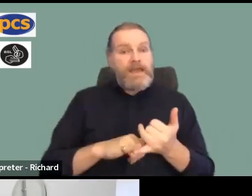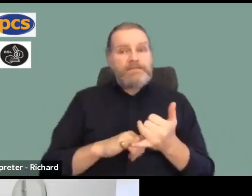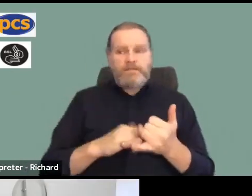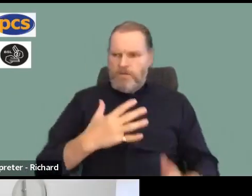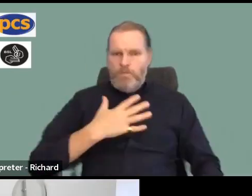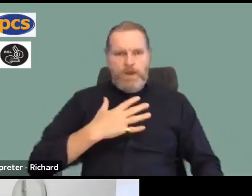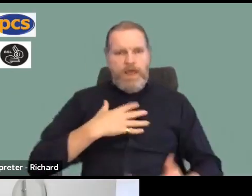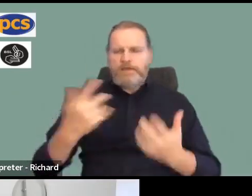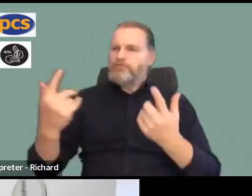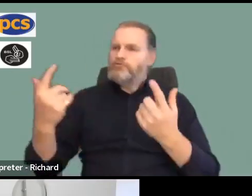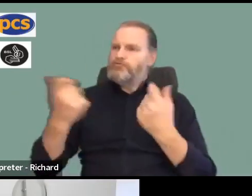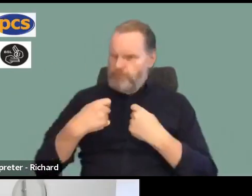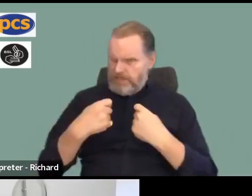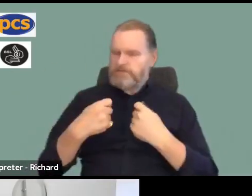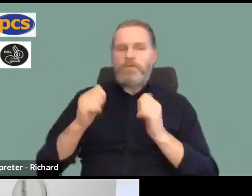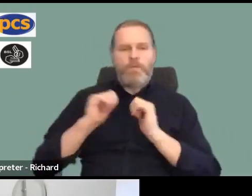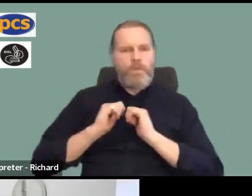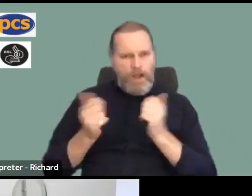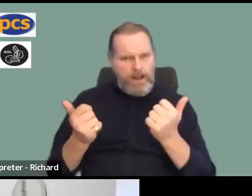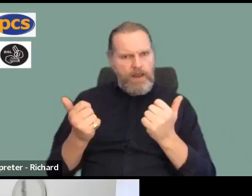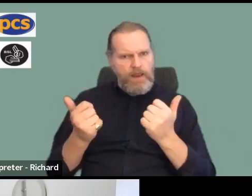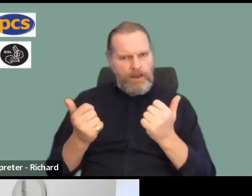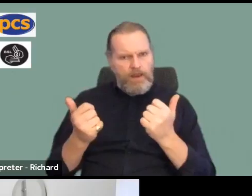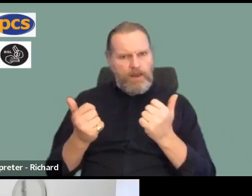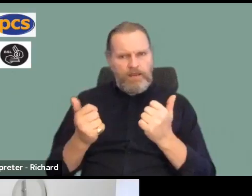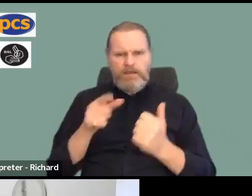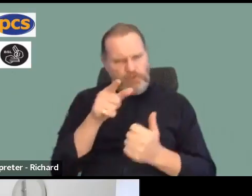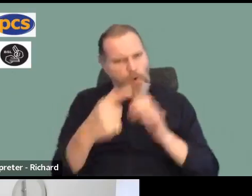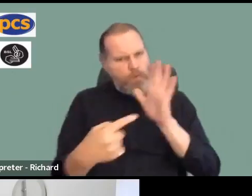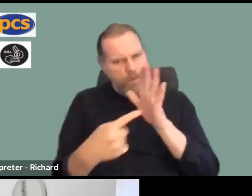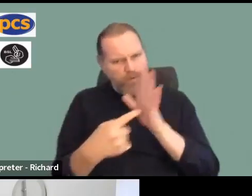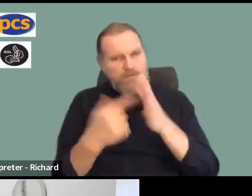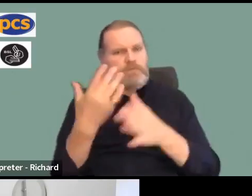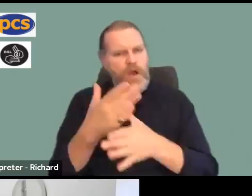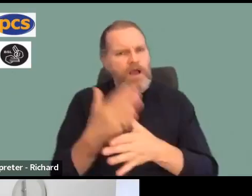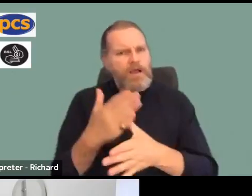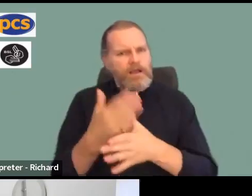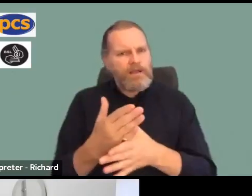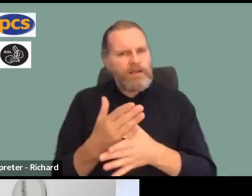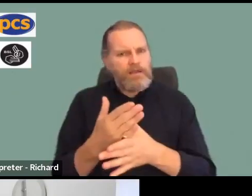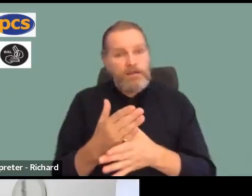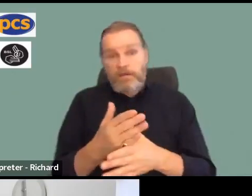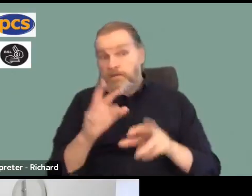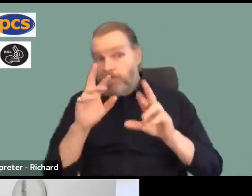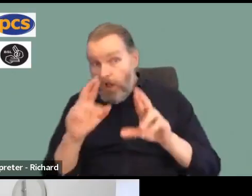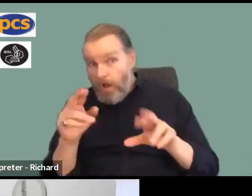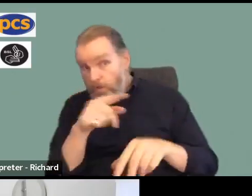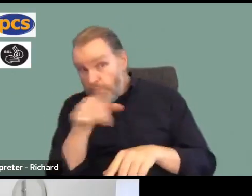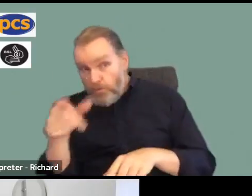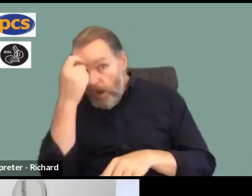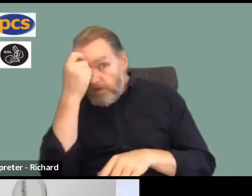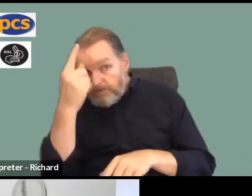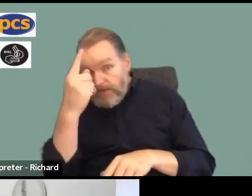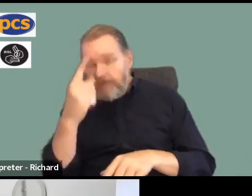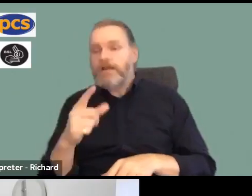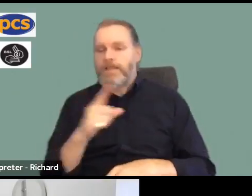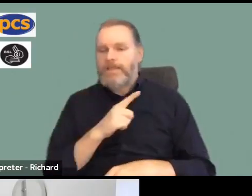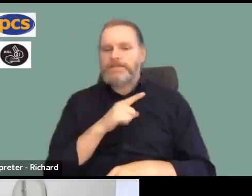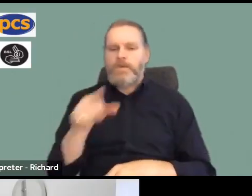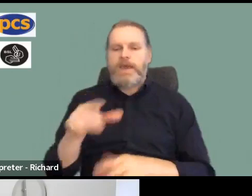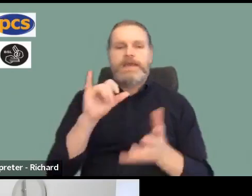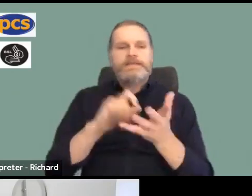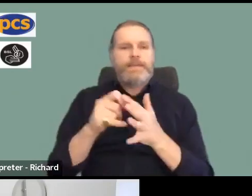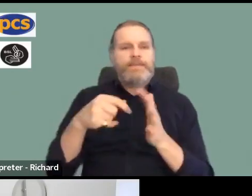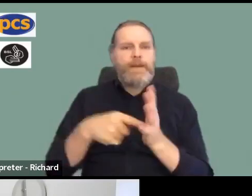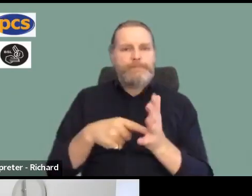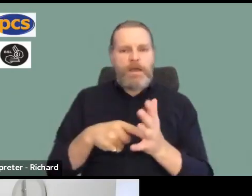that you should be deserving of, given the vital work that you do. So we hope from that you understand why the executive has called the ballot, why it is so